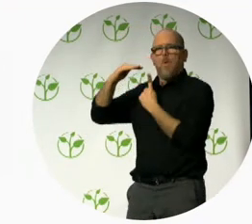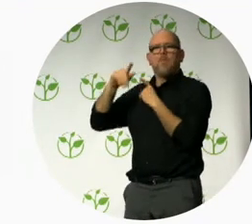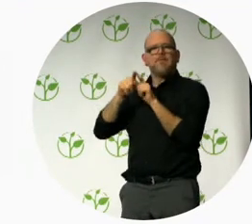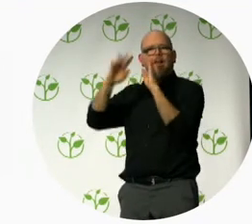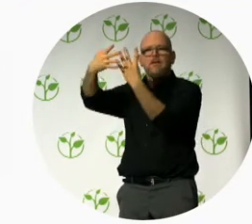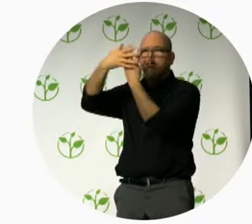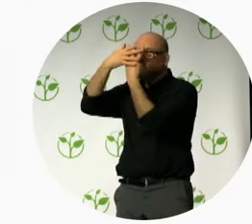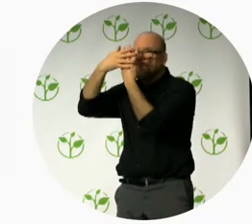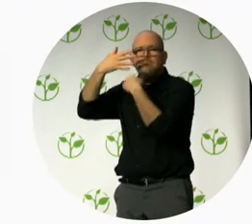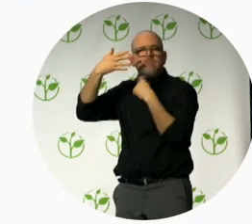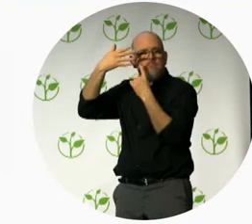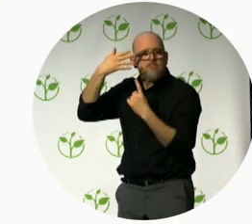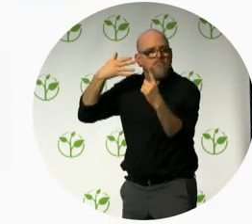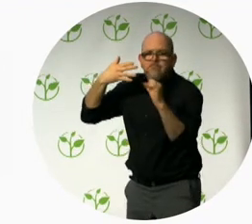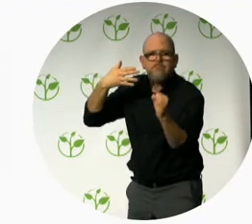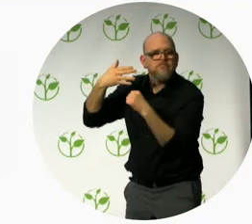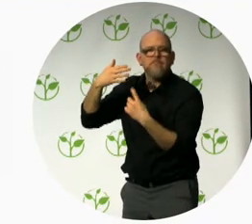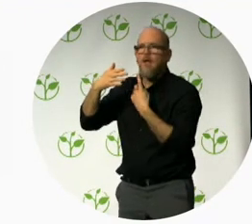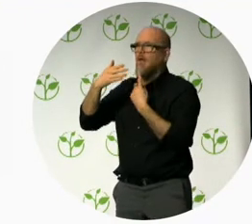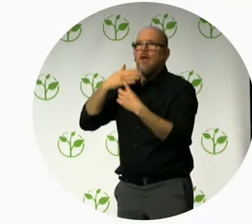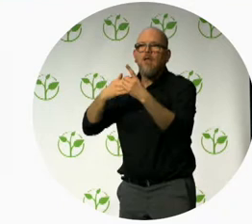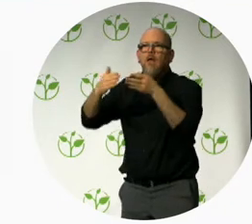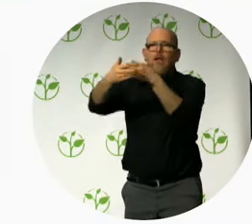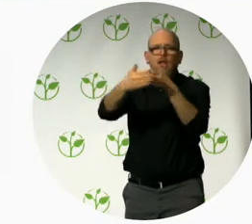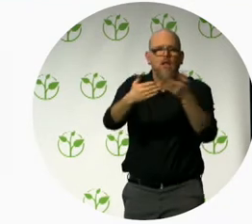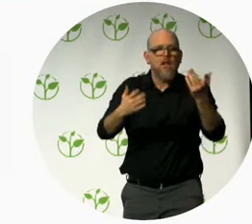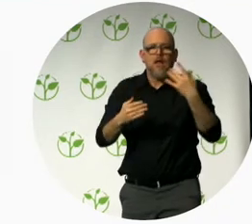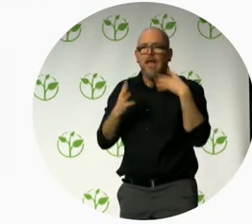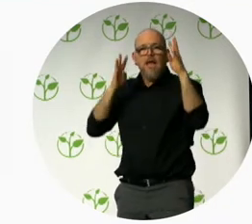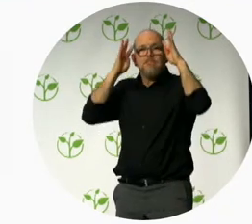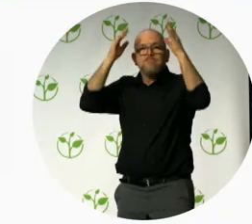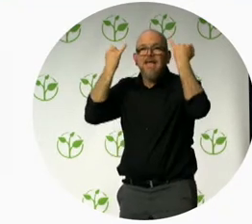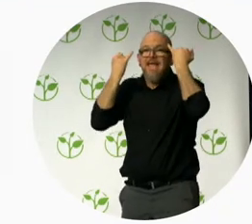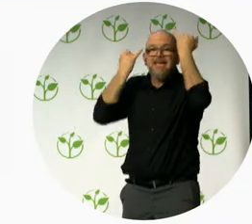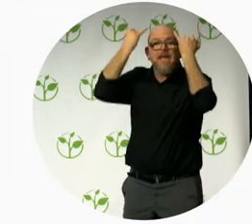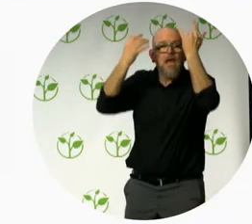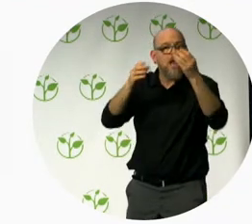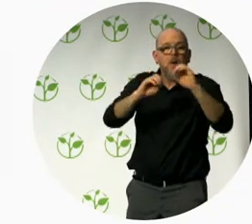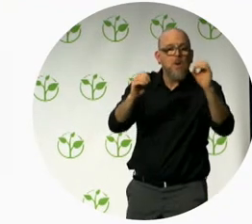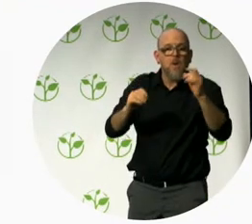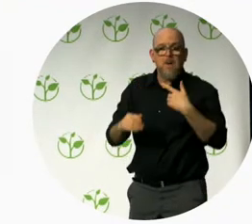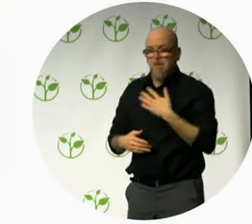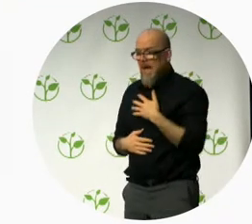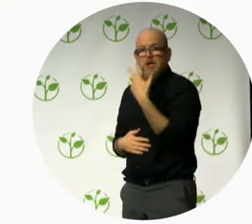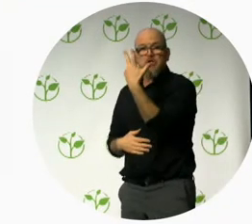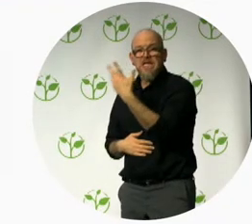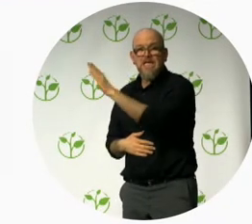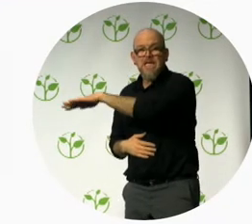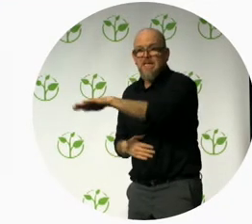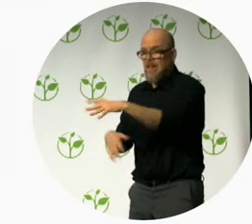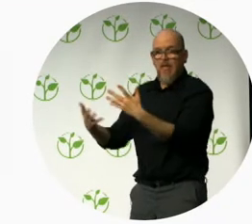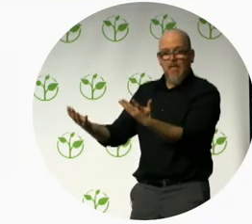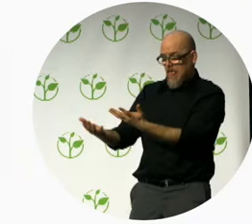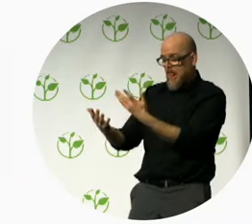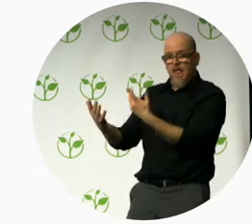has changed. The idea that my three kids will have to feel and go through what